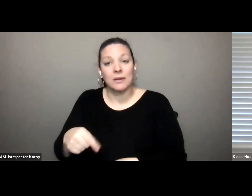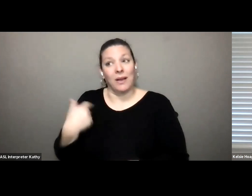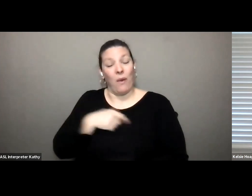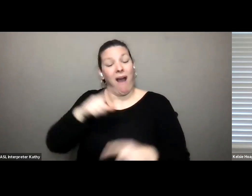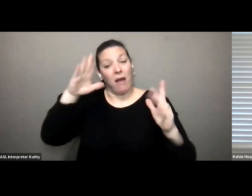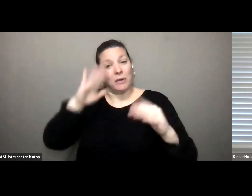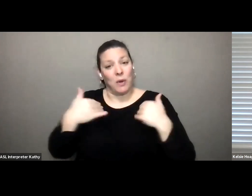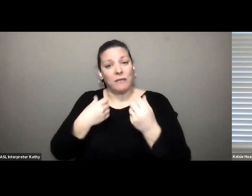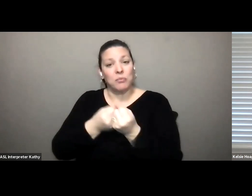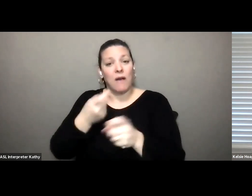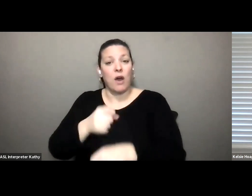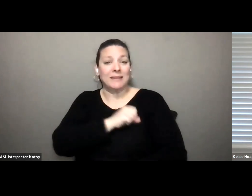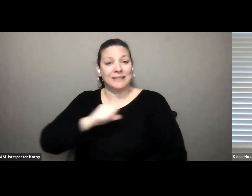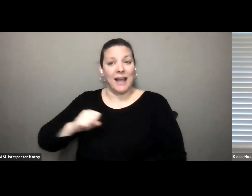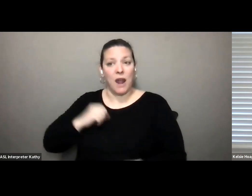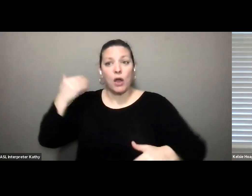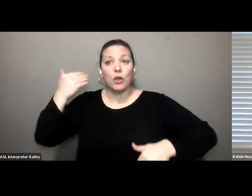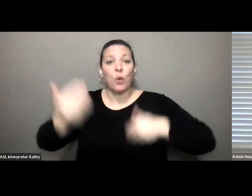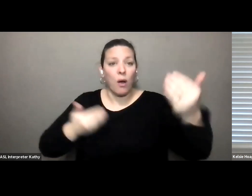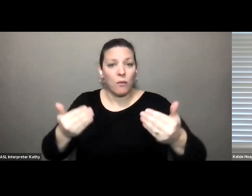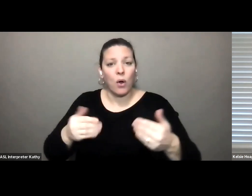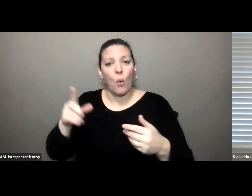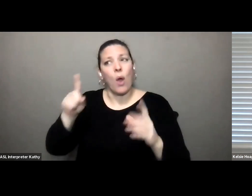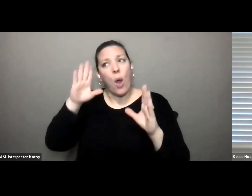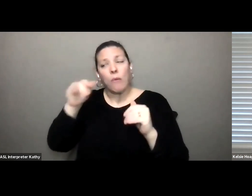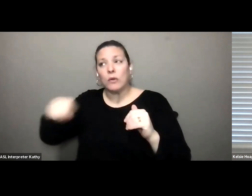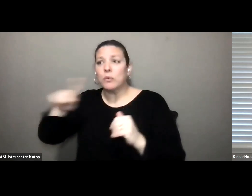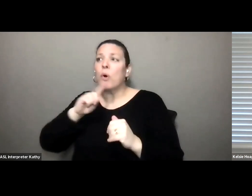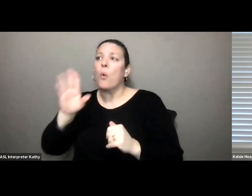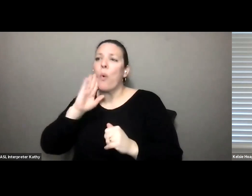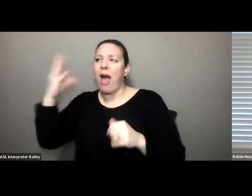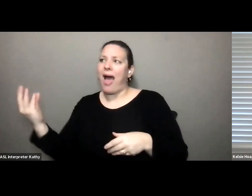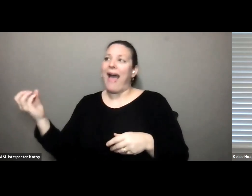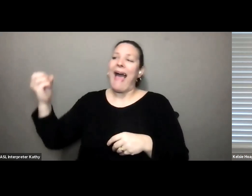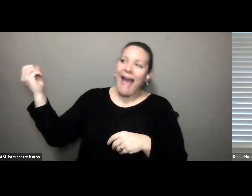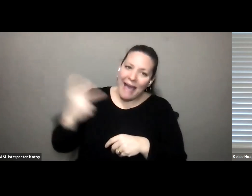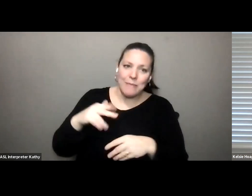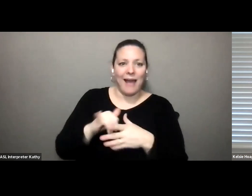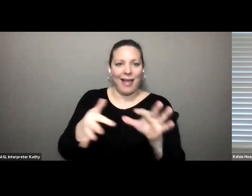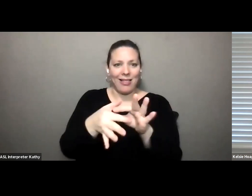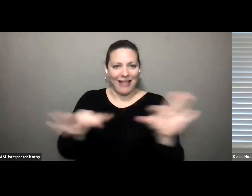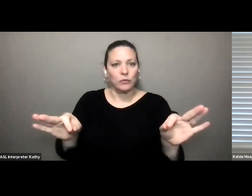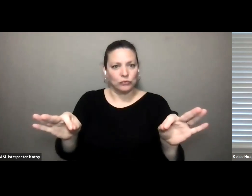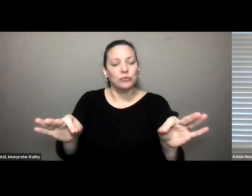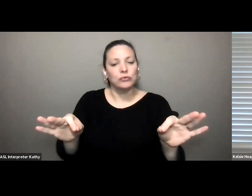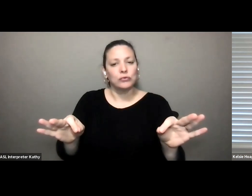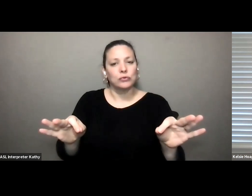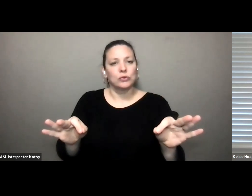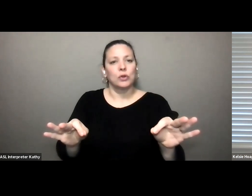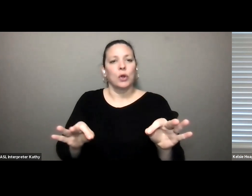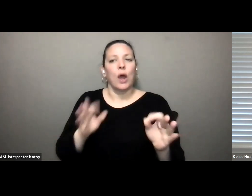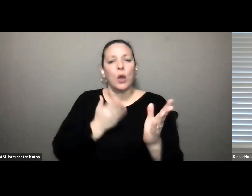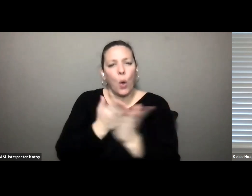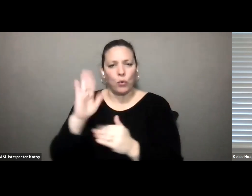forward we're really hoping that we have those champions who reinstate this language and um go through the reconciliation